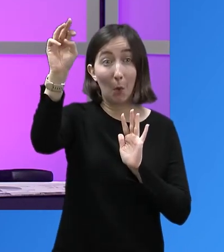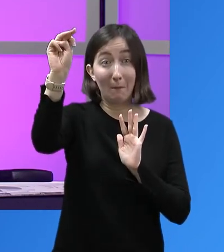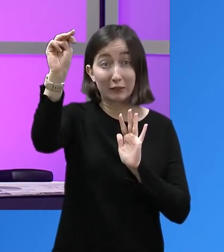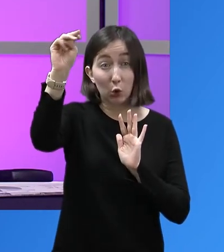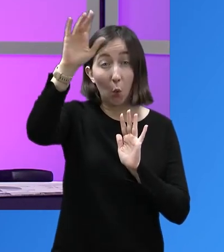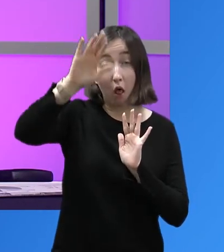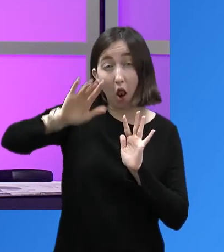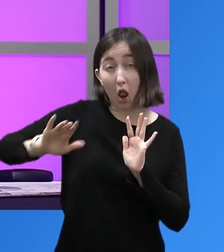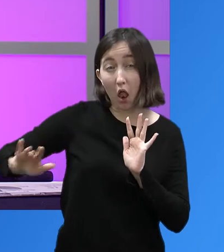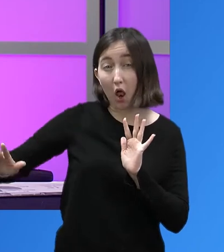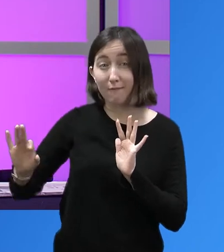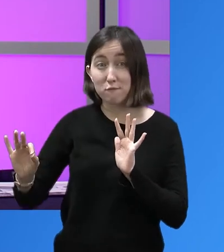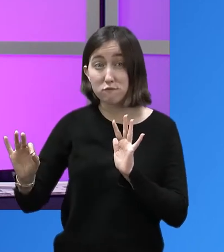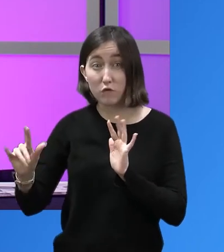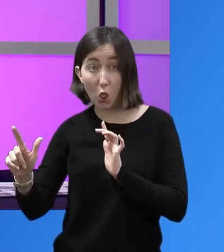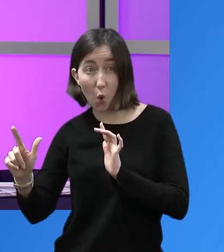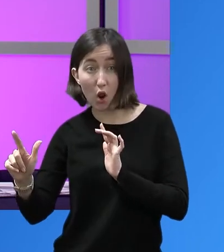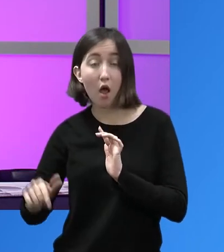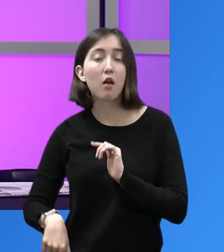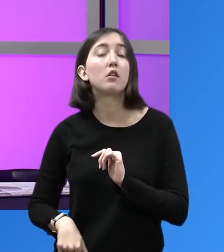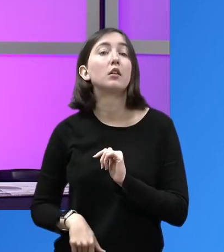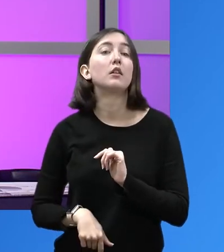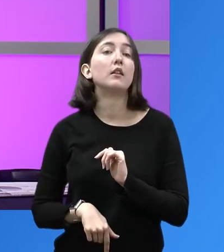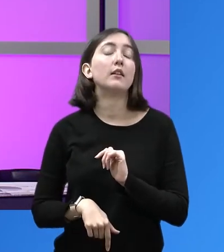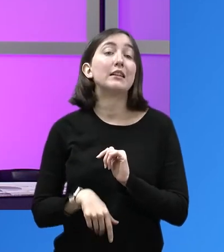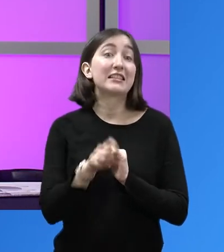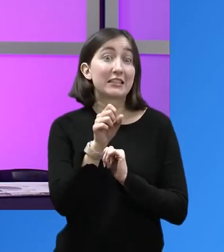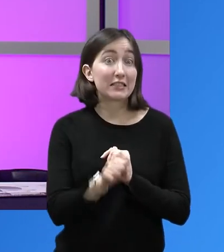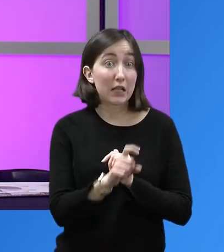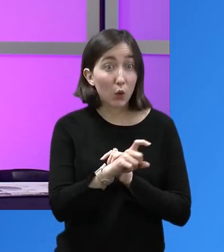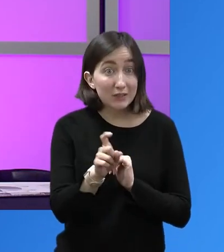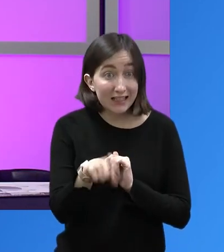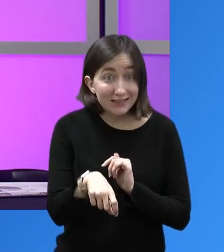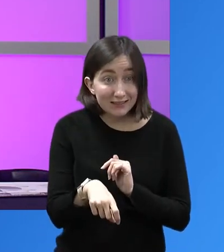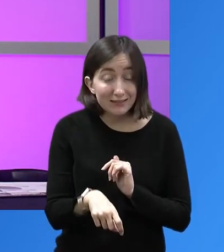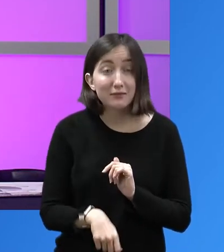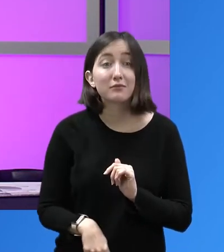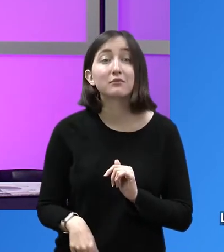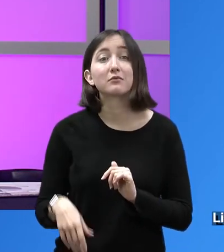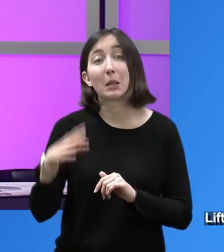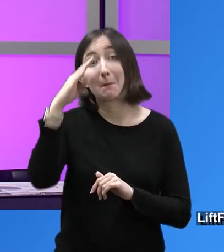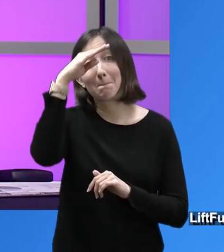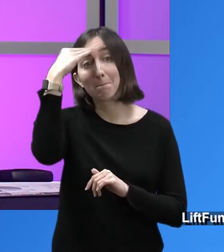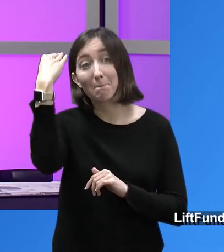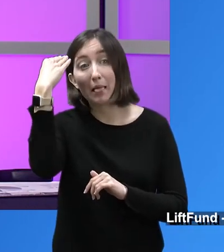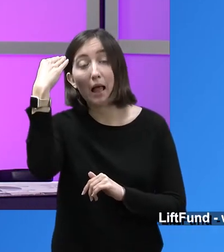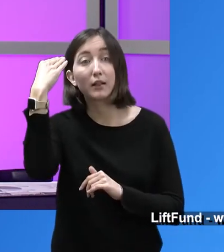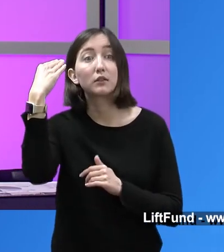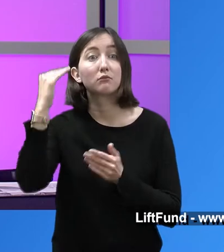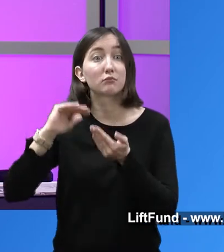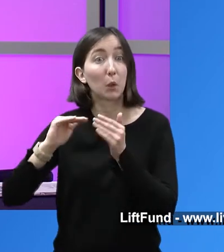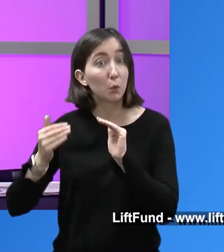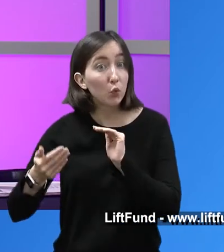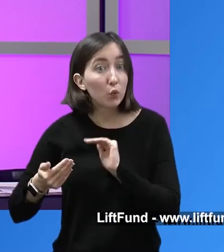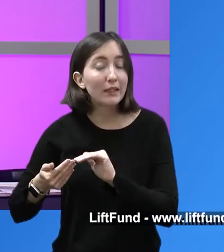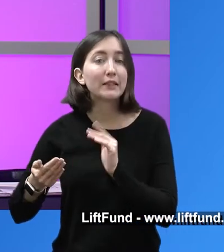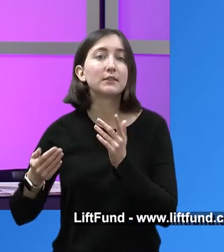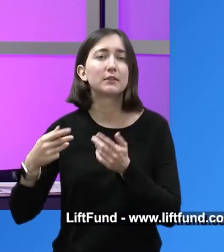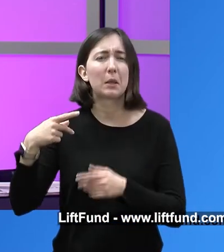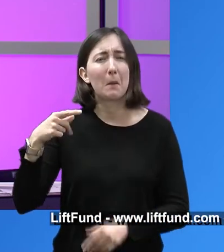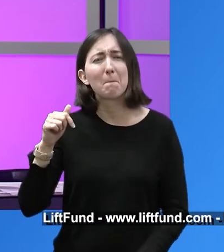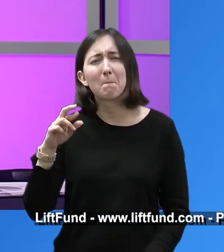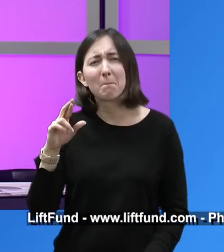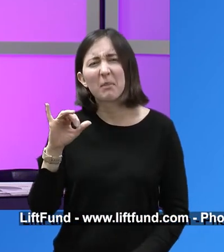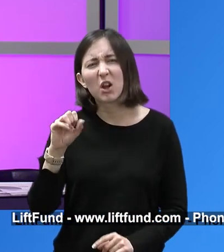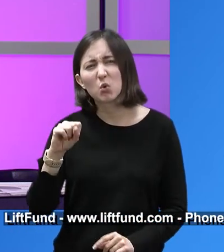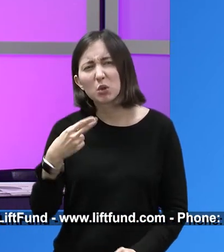to Florida, the colonias in South Texas, the black communities and parishes along the Mississippi